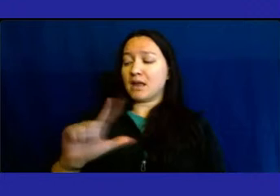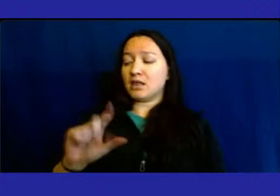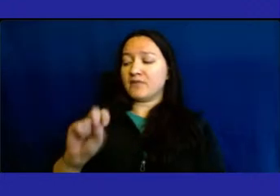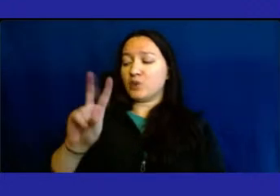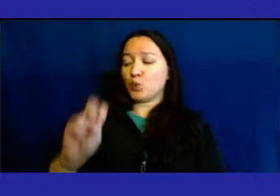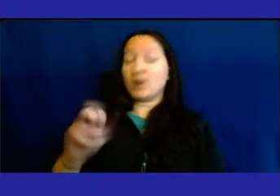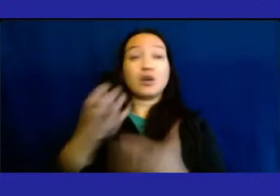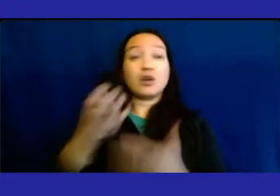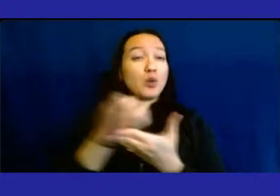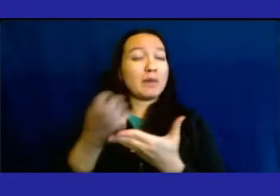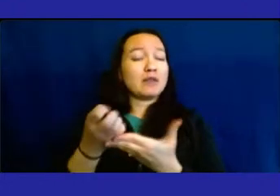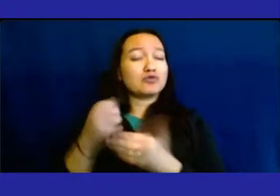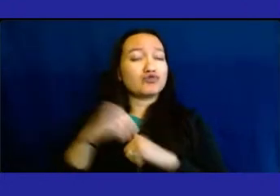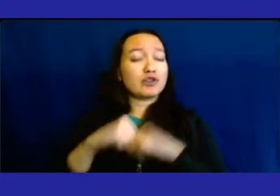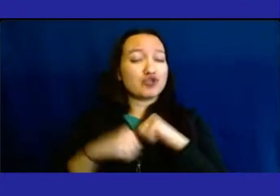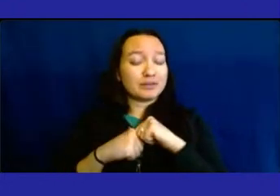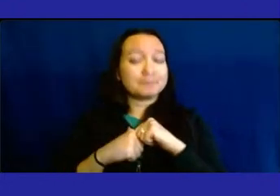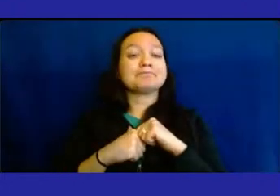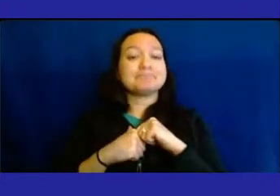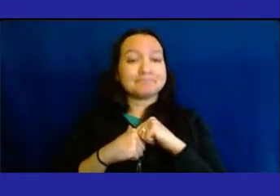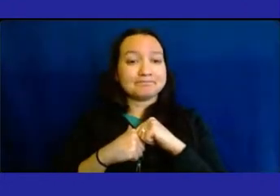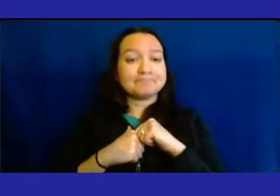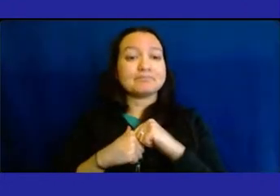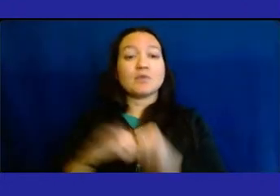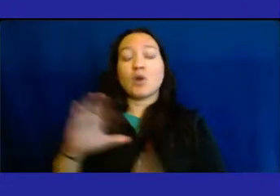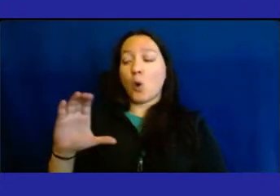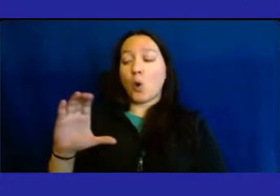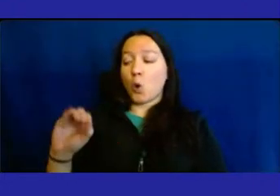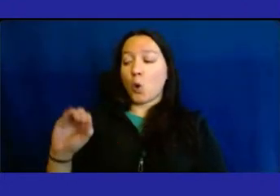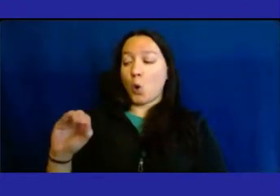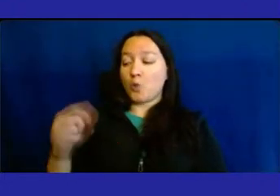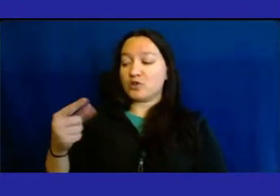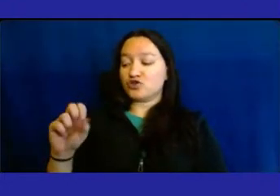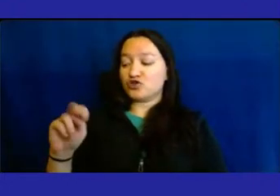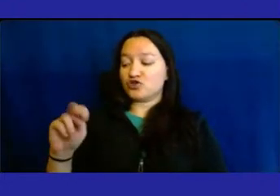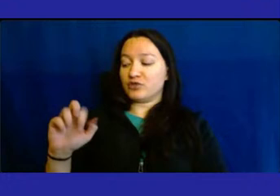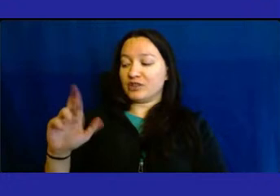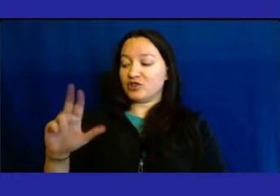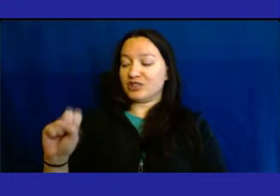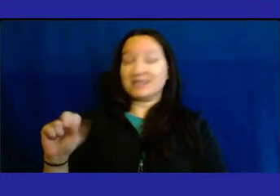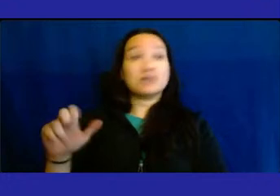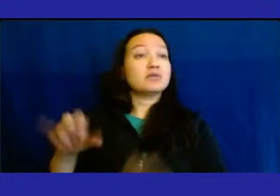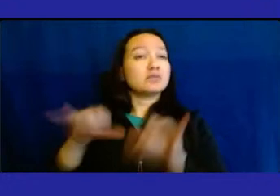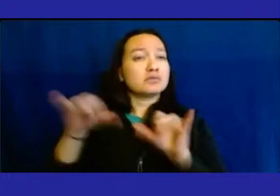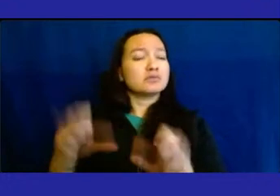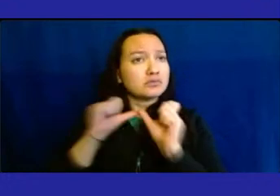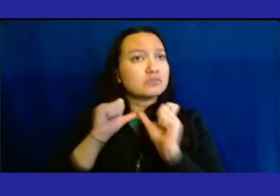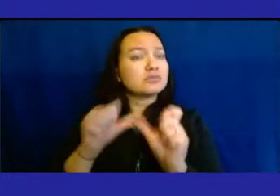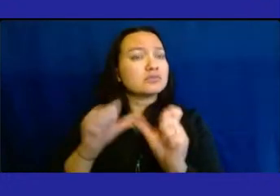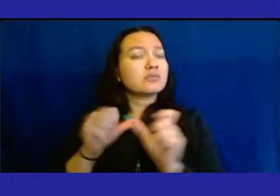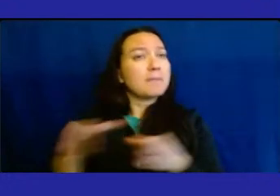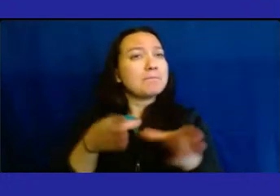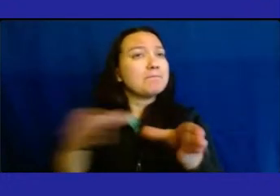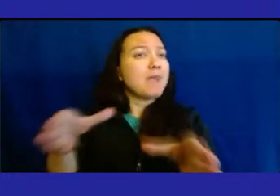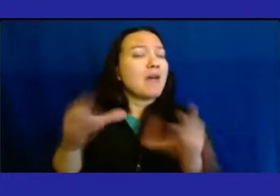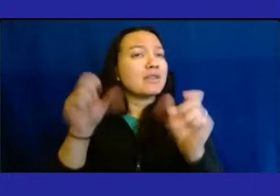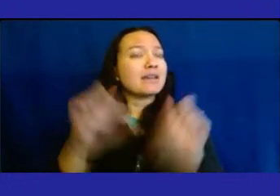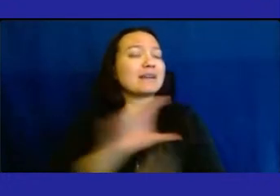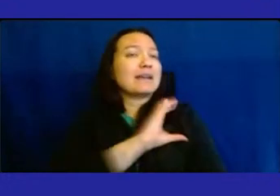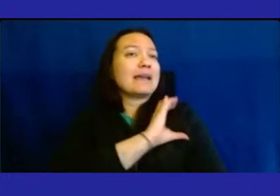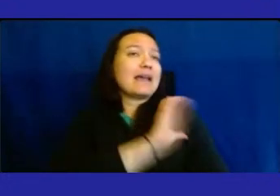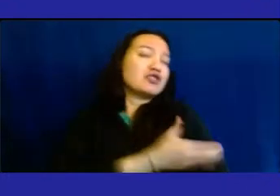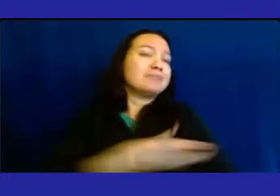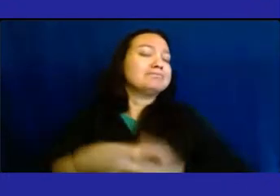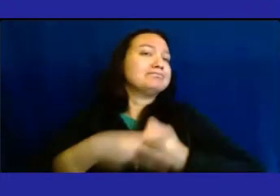Co-generation system will help achieve greater campus resiliency and create a path towards energy efficiency